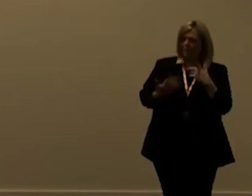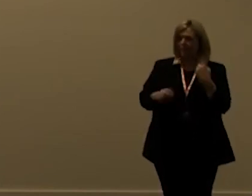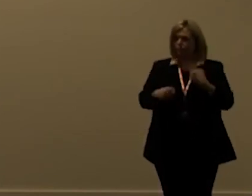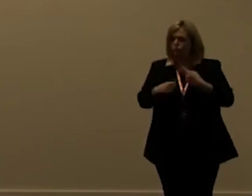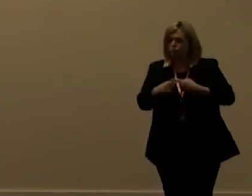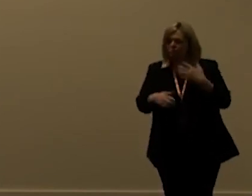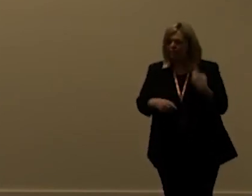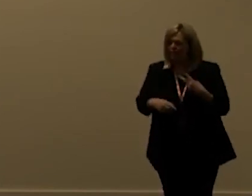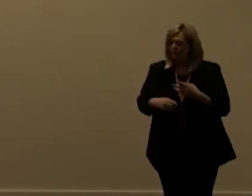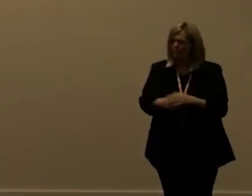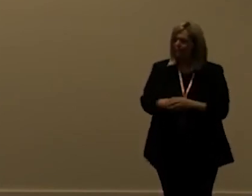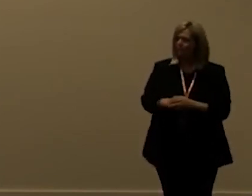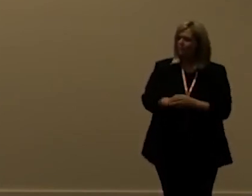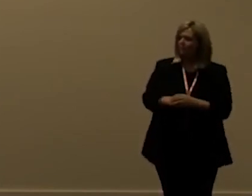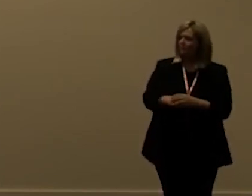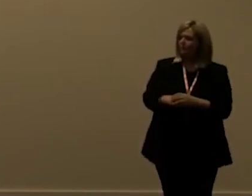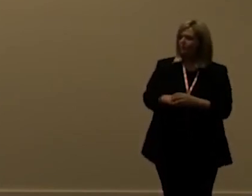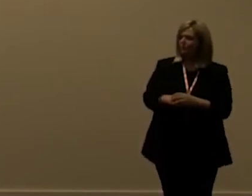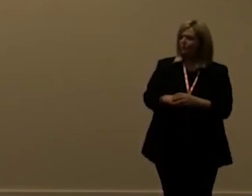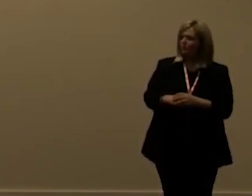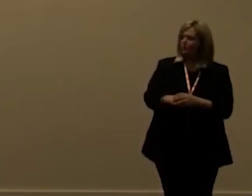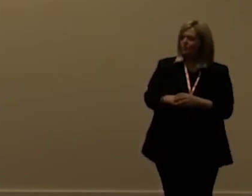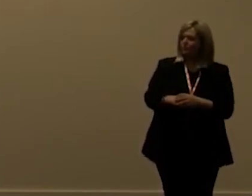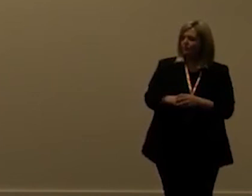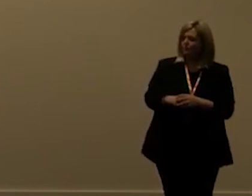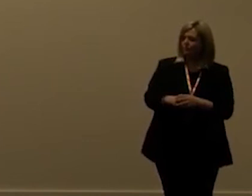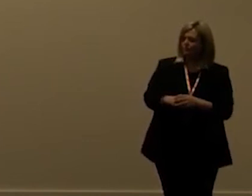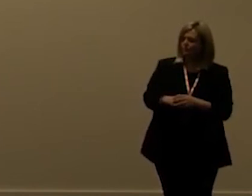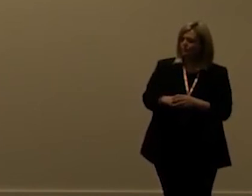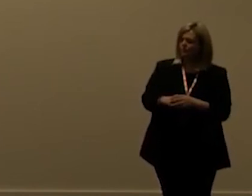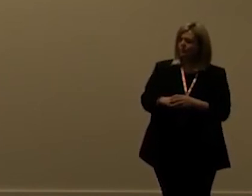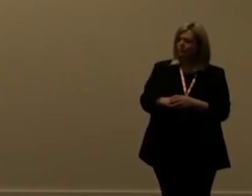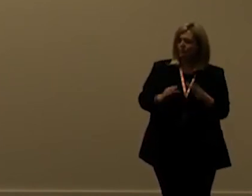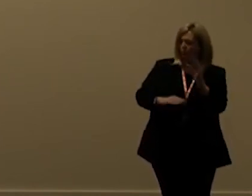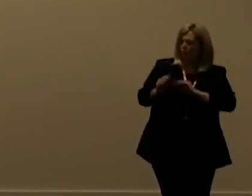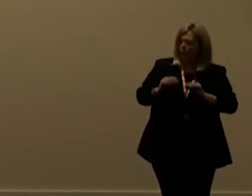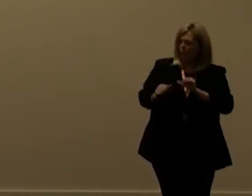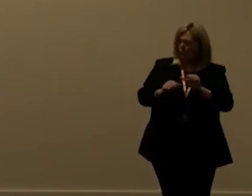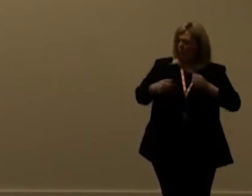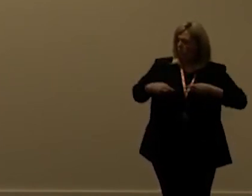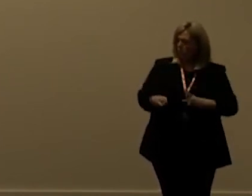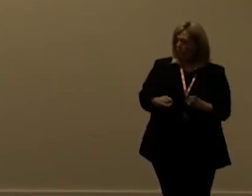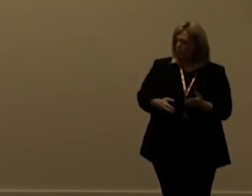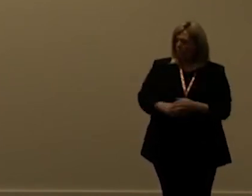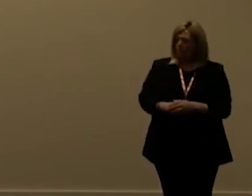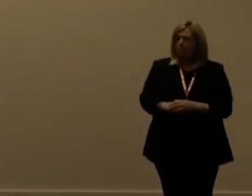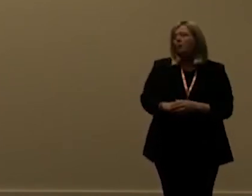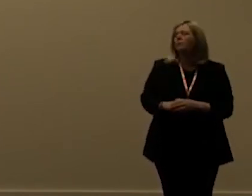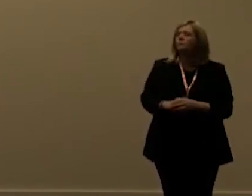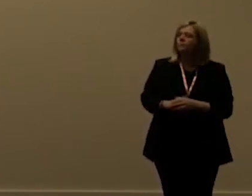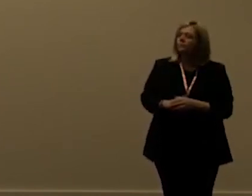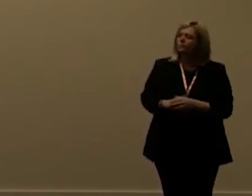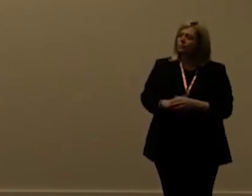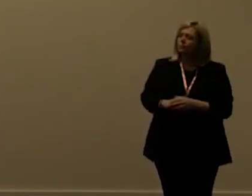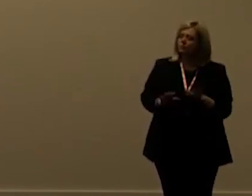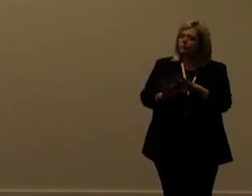instead of doing like trying to lot to light lay low and go under the radar you don't the the